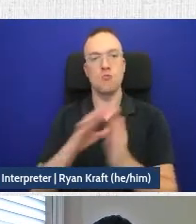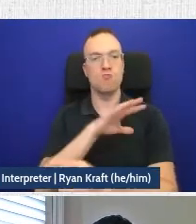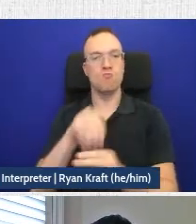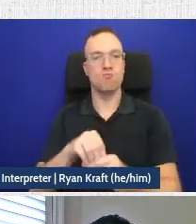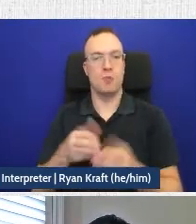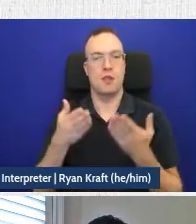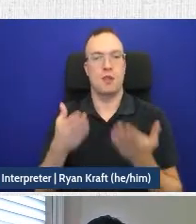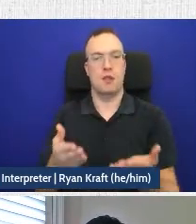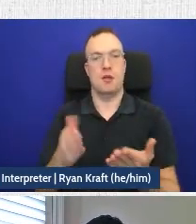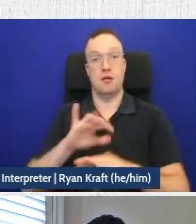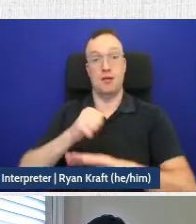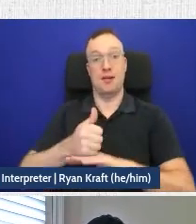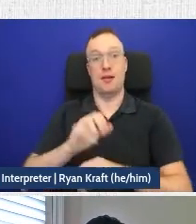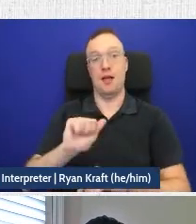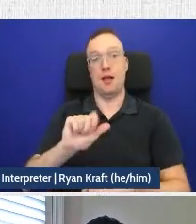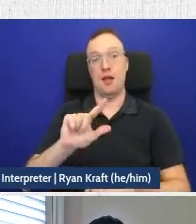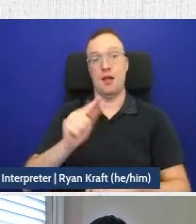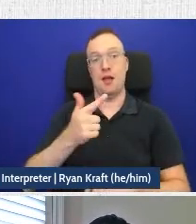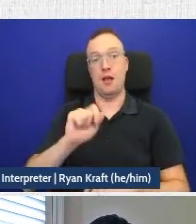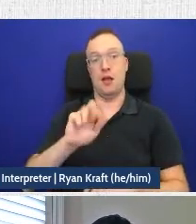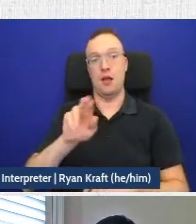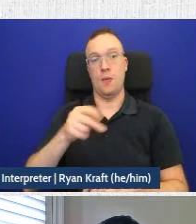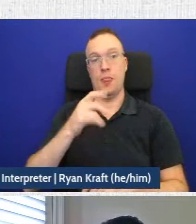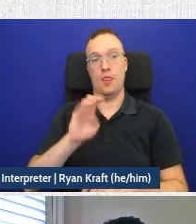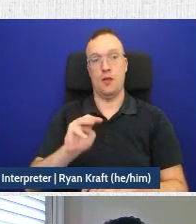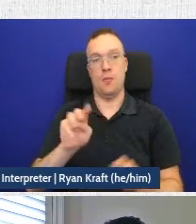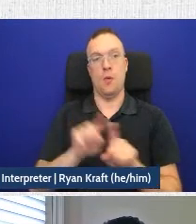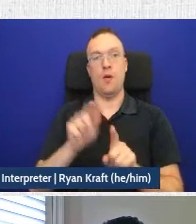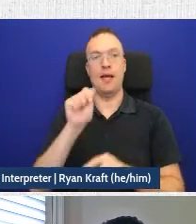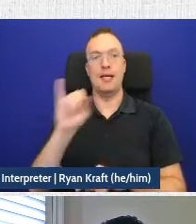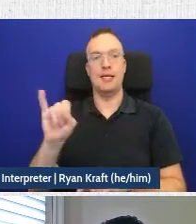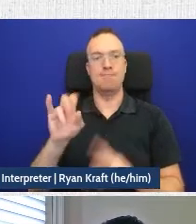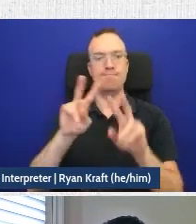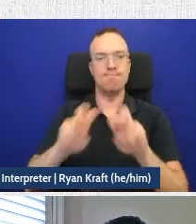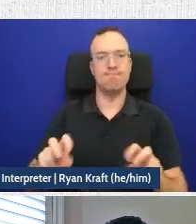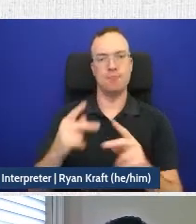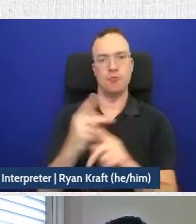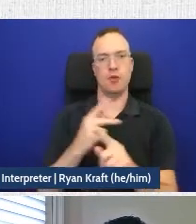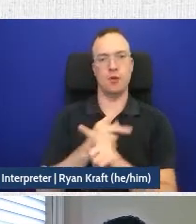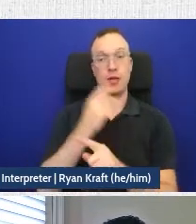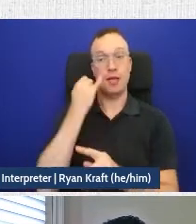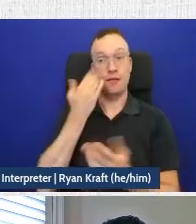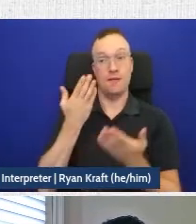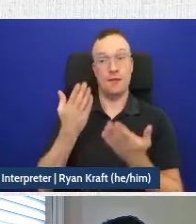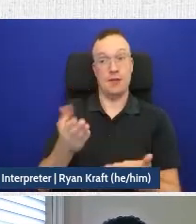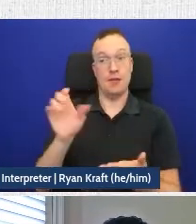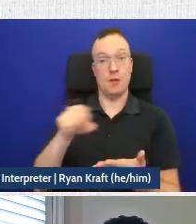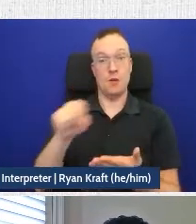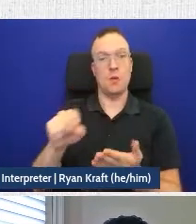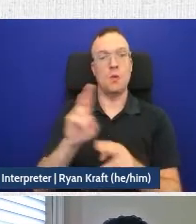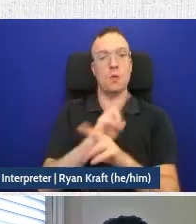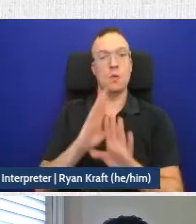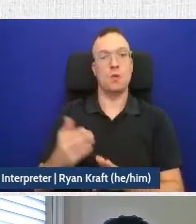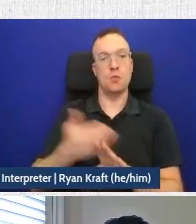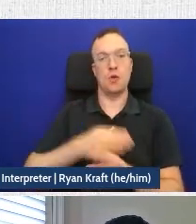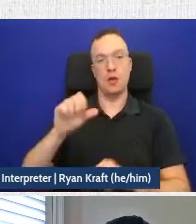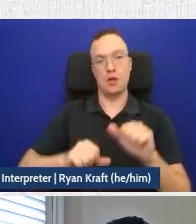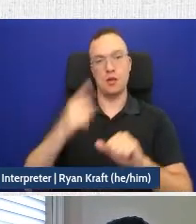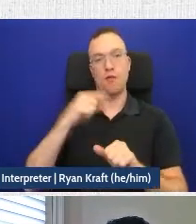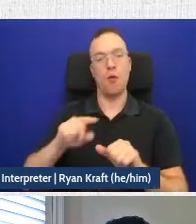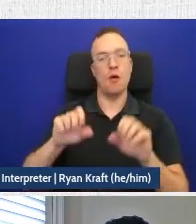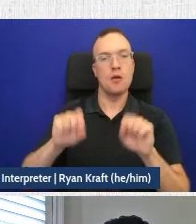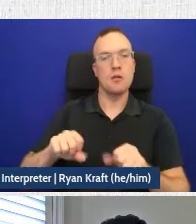is creating an algorithm and creating an AI that can determine whether or not the user is pre-assessed for eligibility,